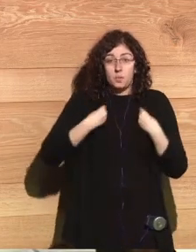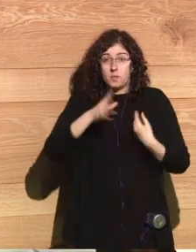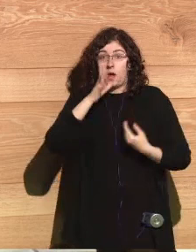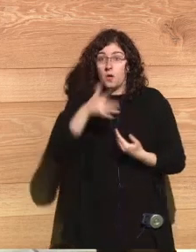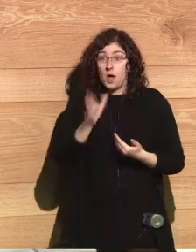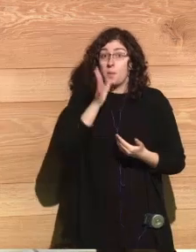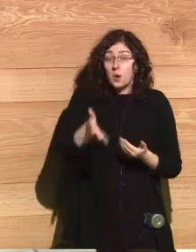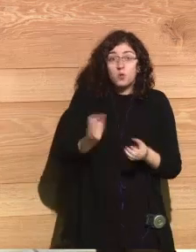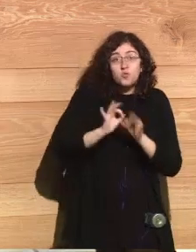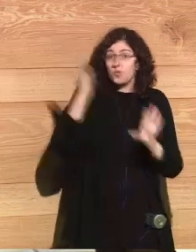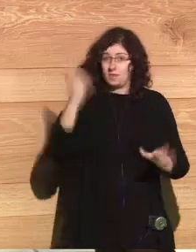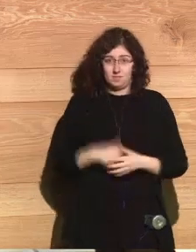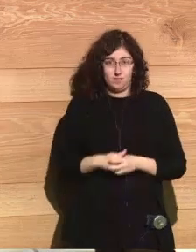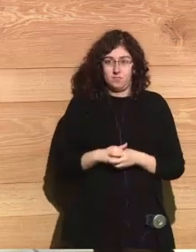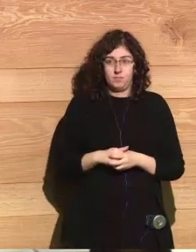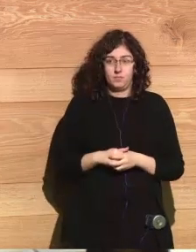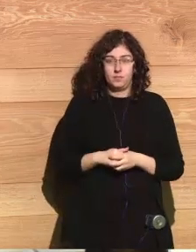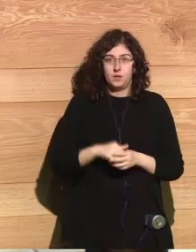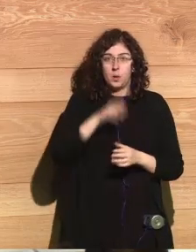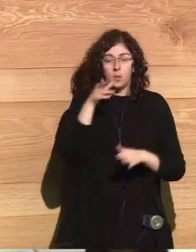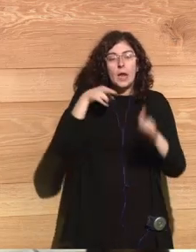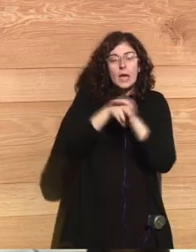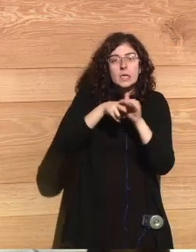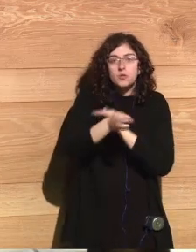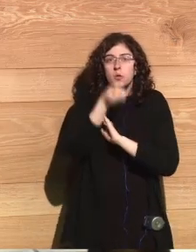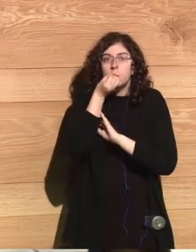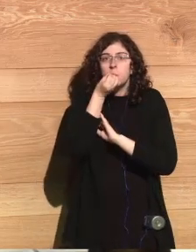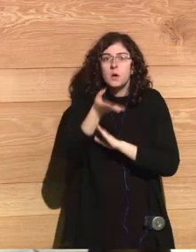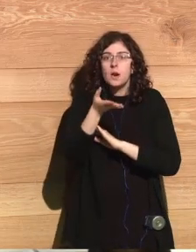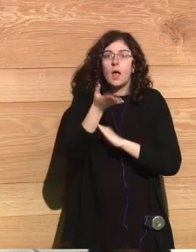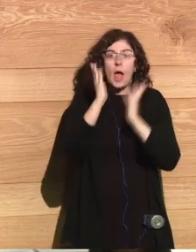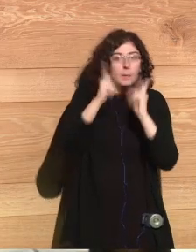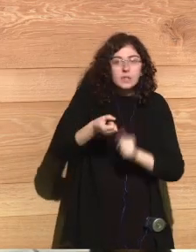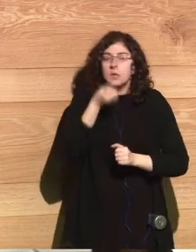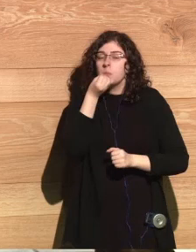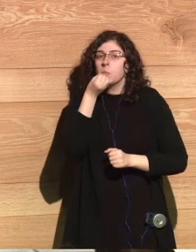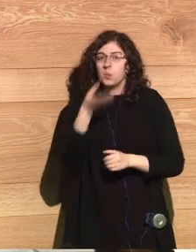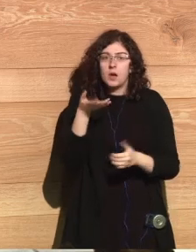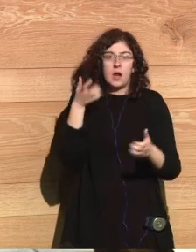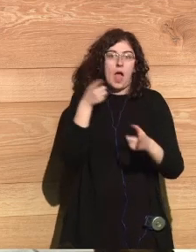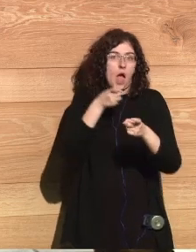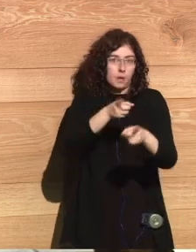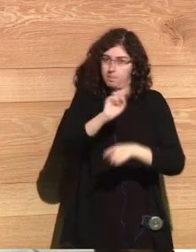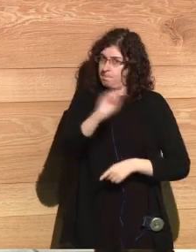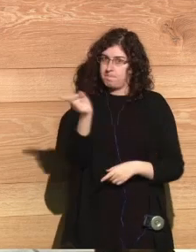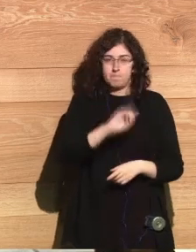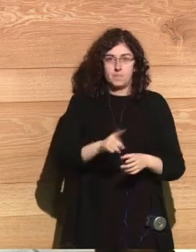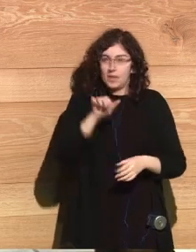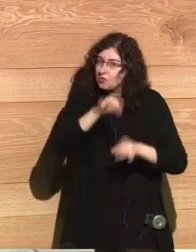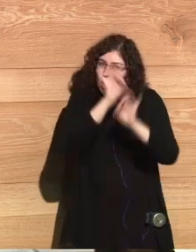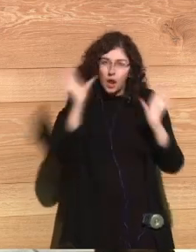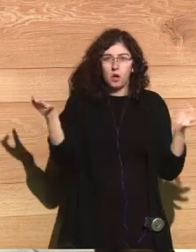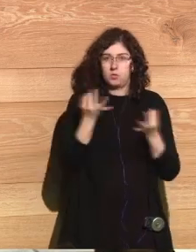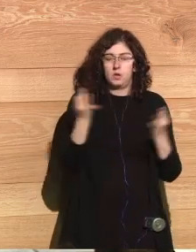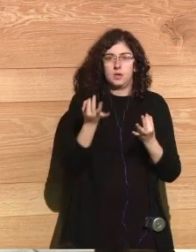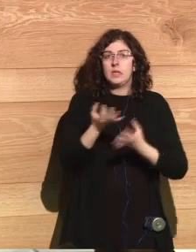going to be due to an accident. So, if we are alive here, it's just by luck, not given a new management